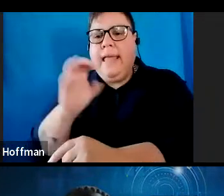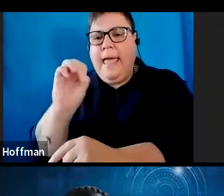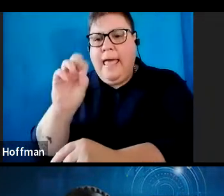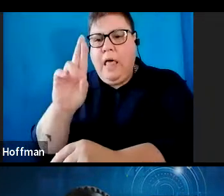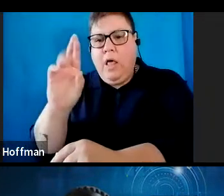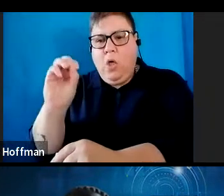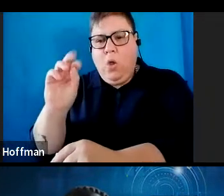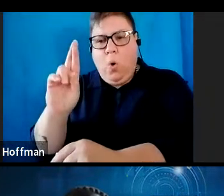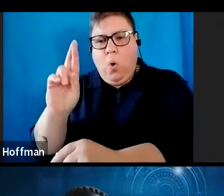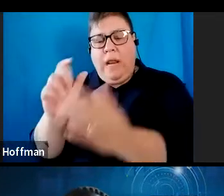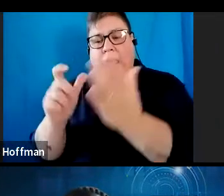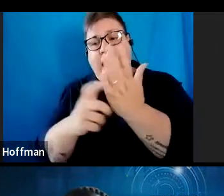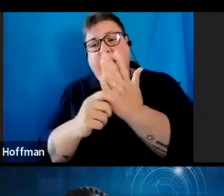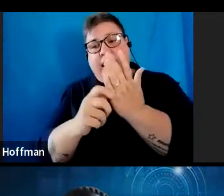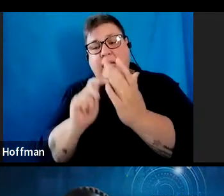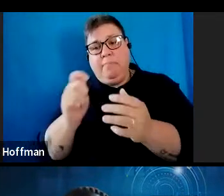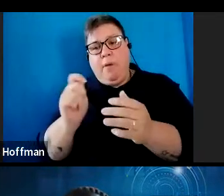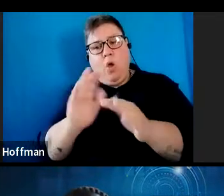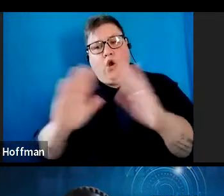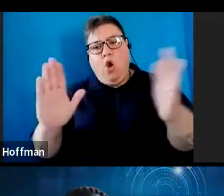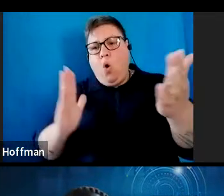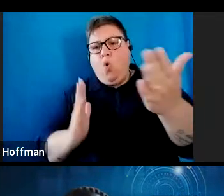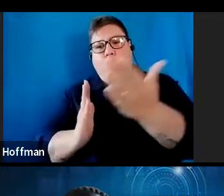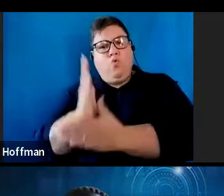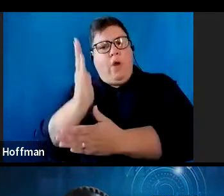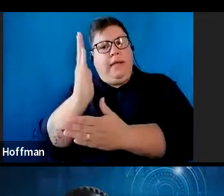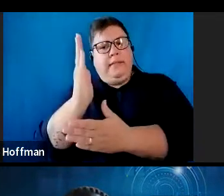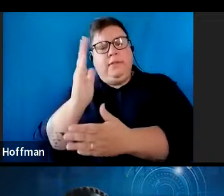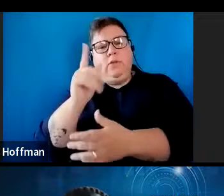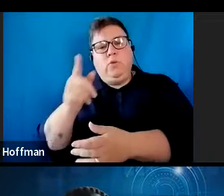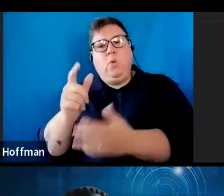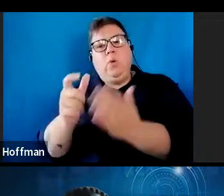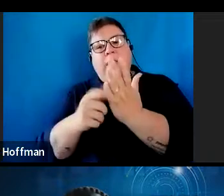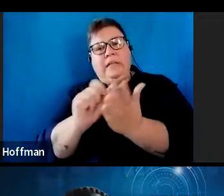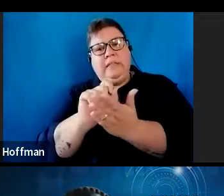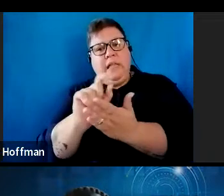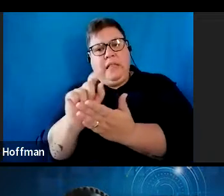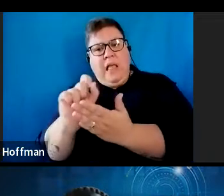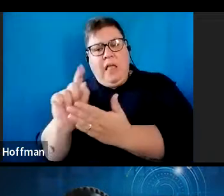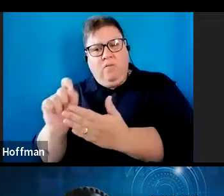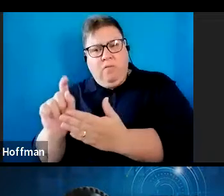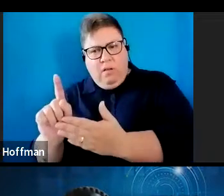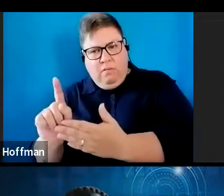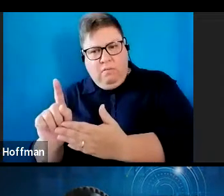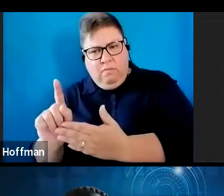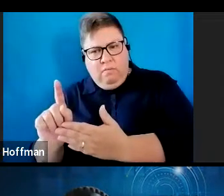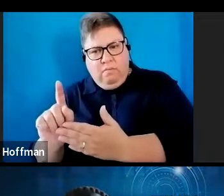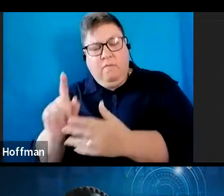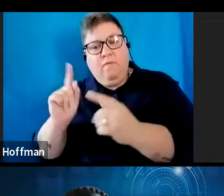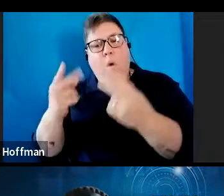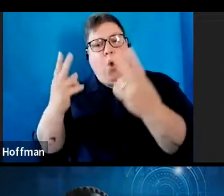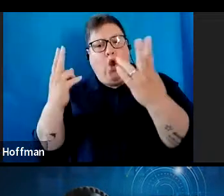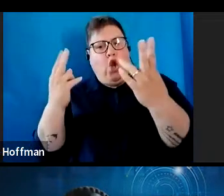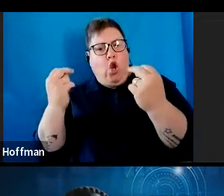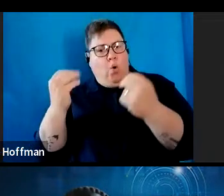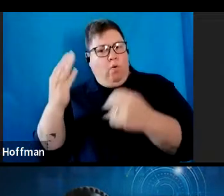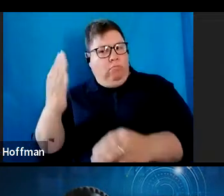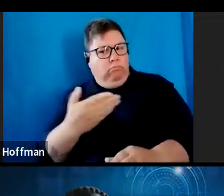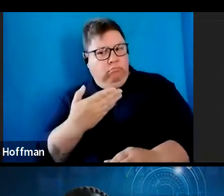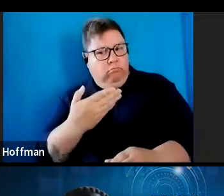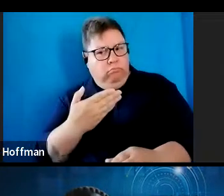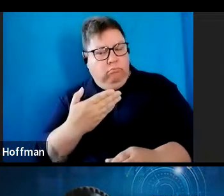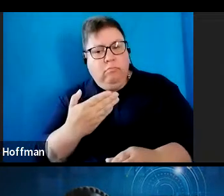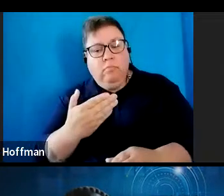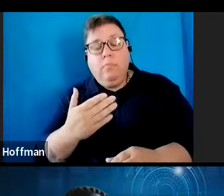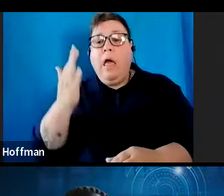Taxpayer does not have rights to new tax directive when attempting to request a new directive. Or every time